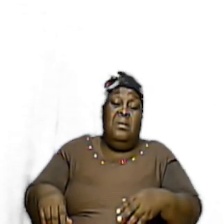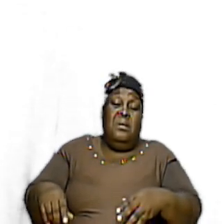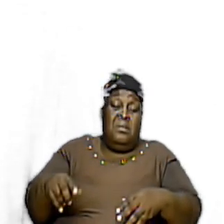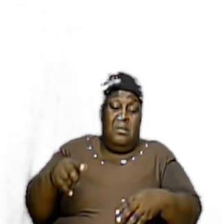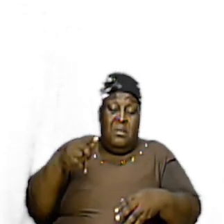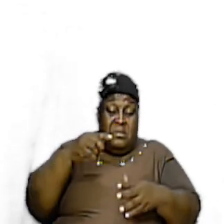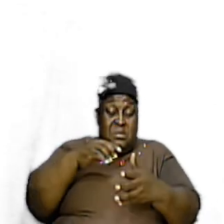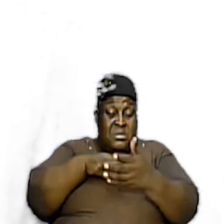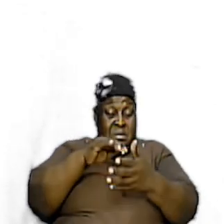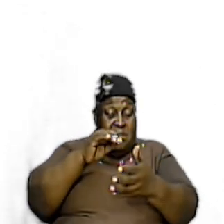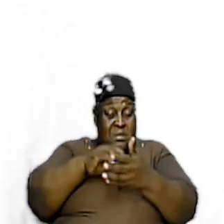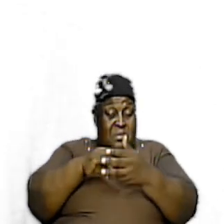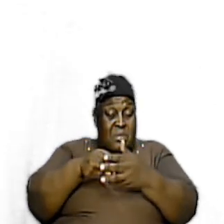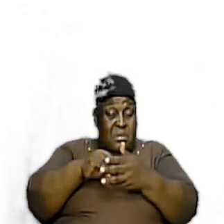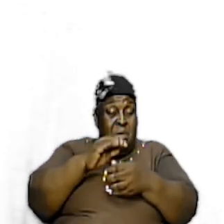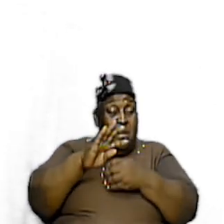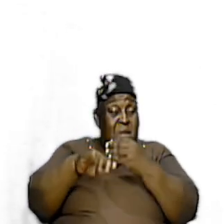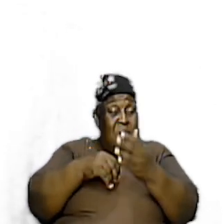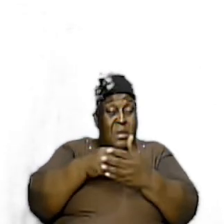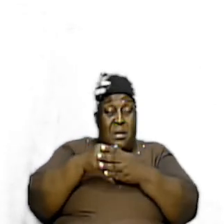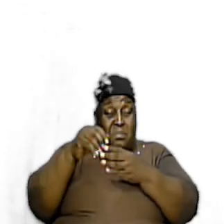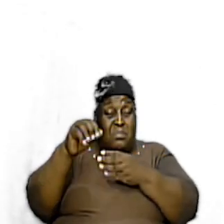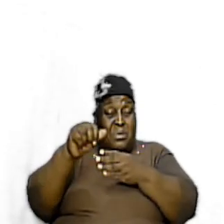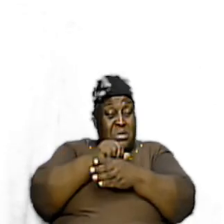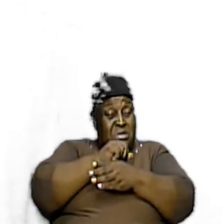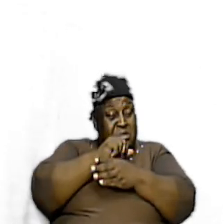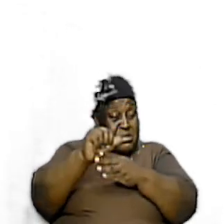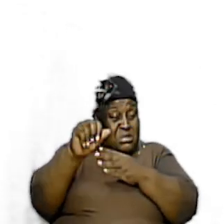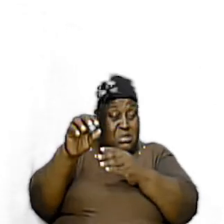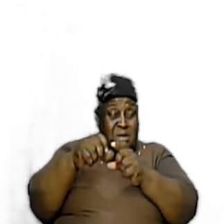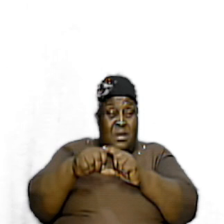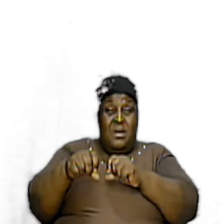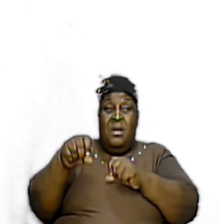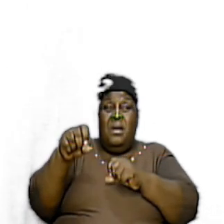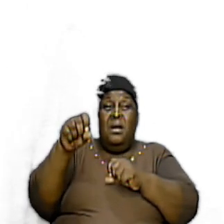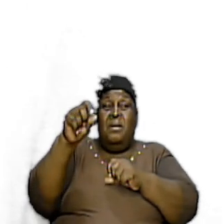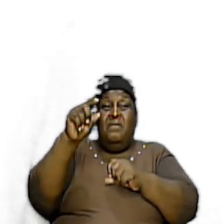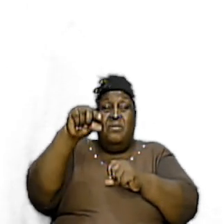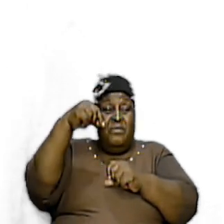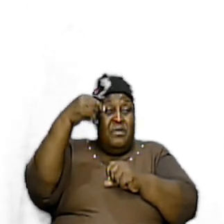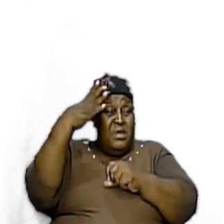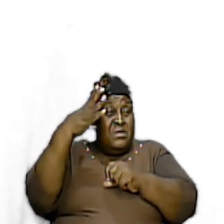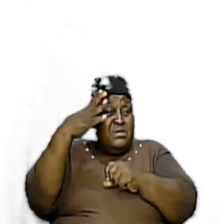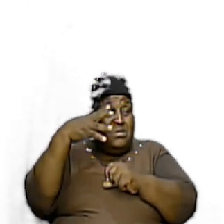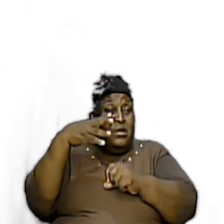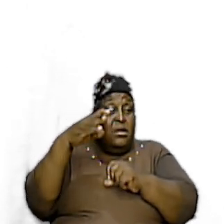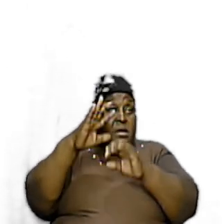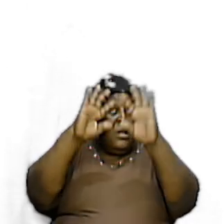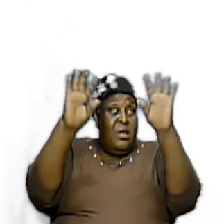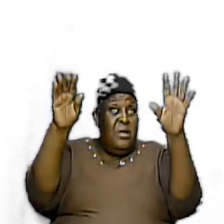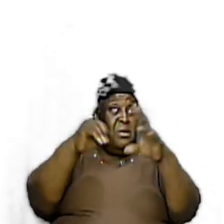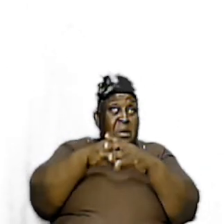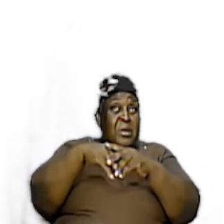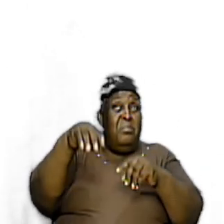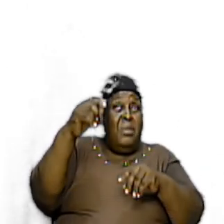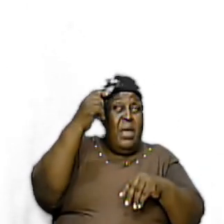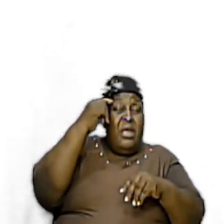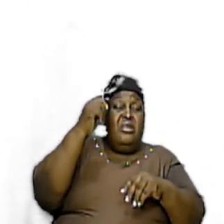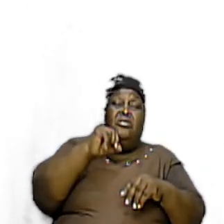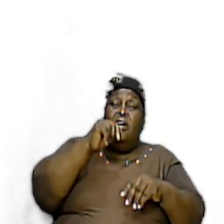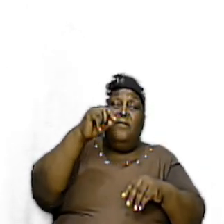law And of grace So that we can be clear in our minds So that we are not deluded And we are not fooled